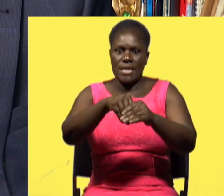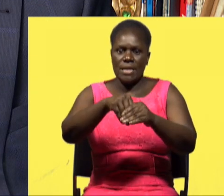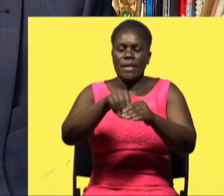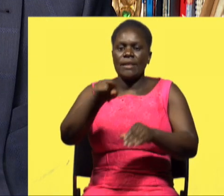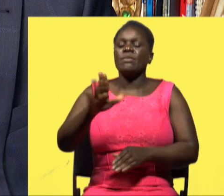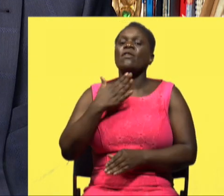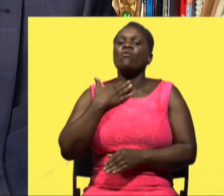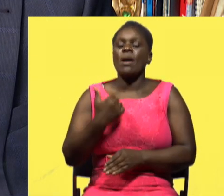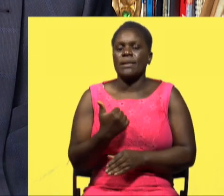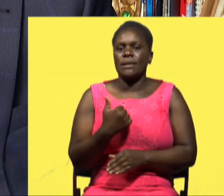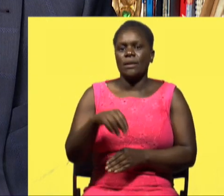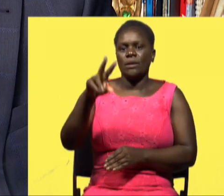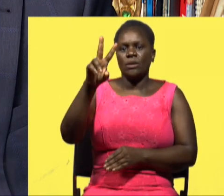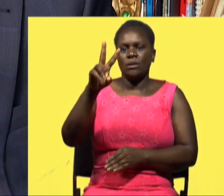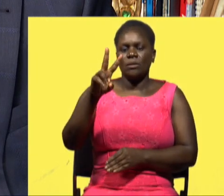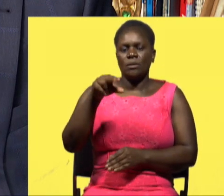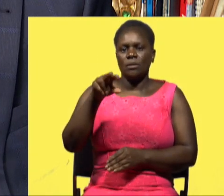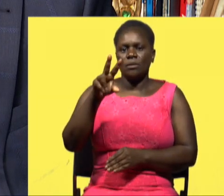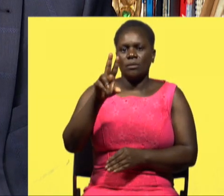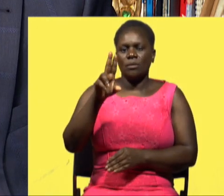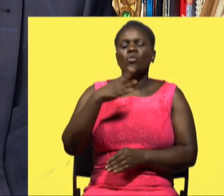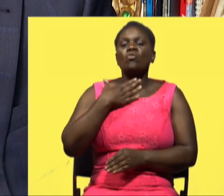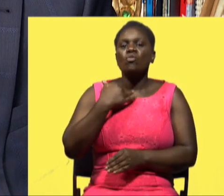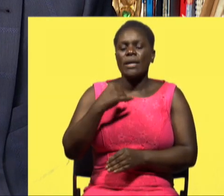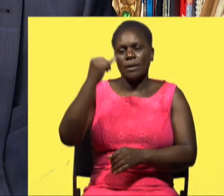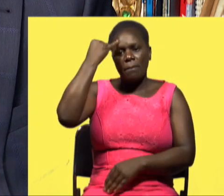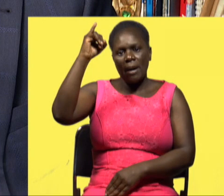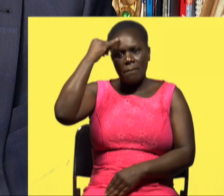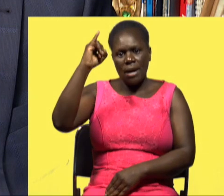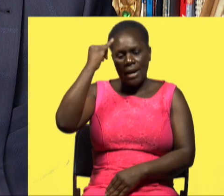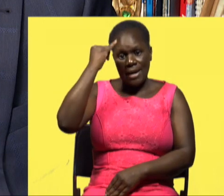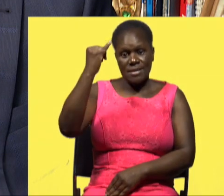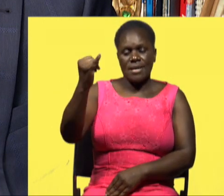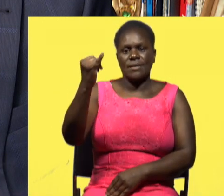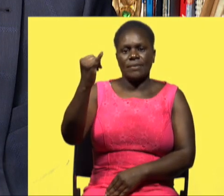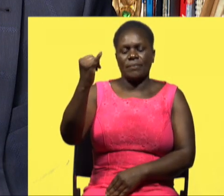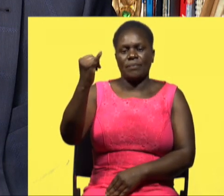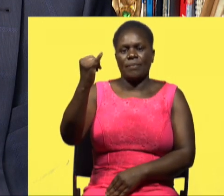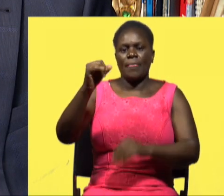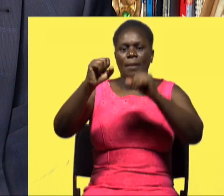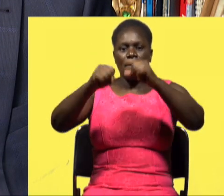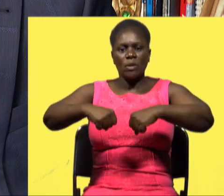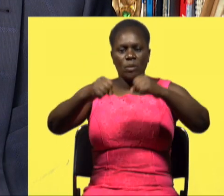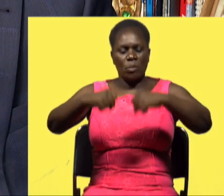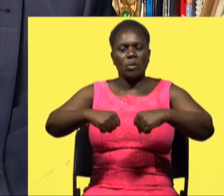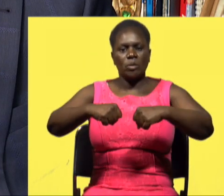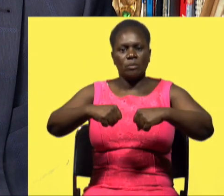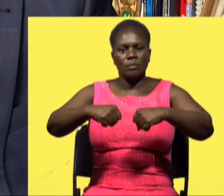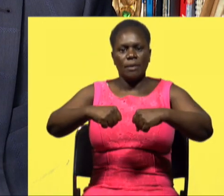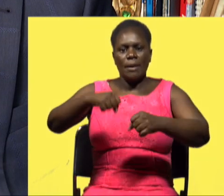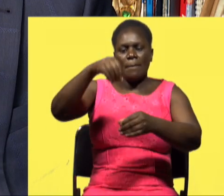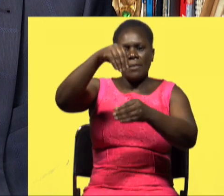they were seeking UNDP was seeking uh for innovations ideas uh that can uh